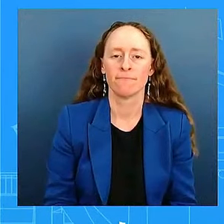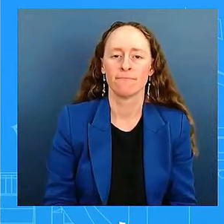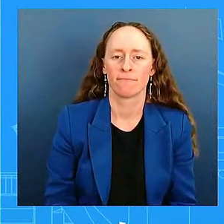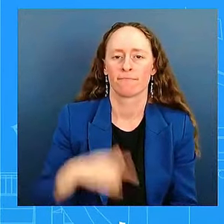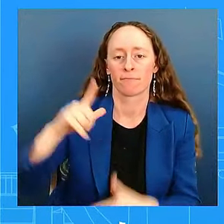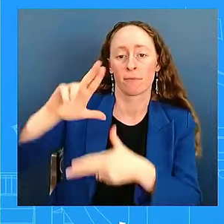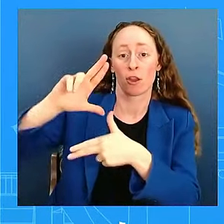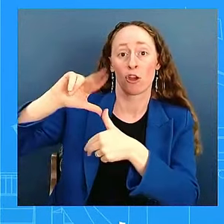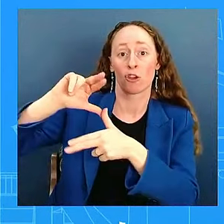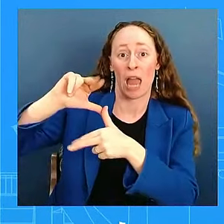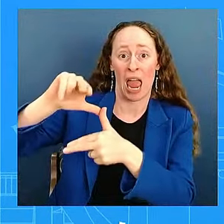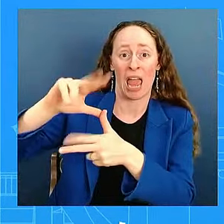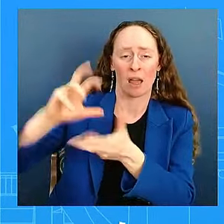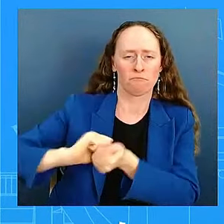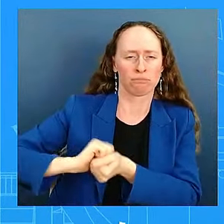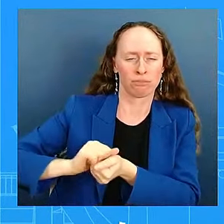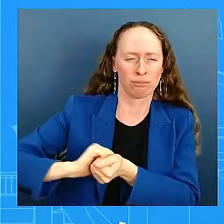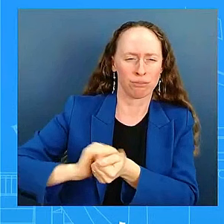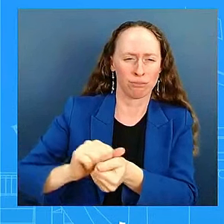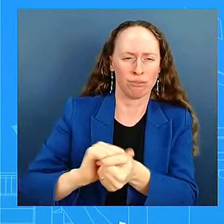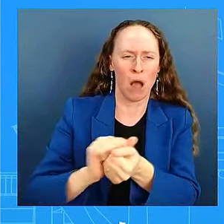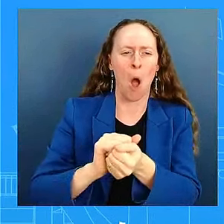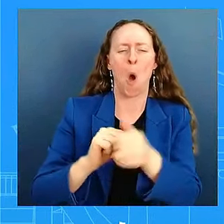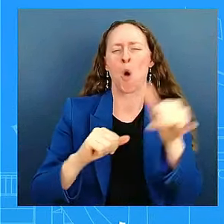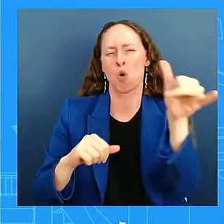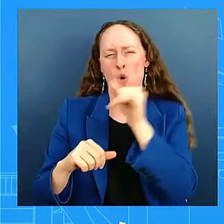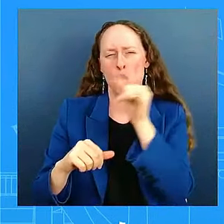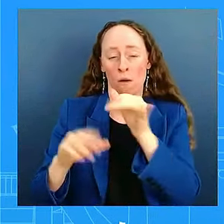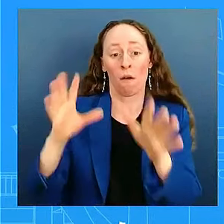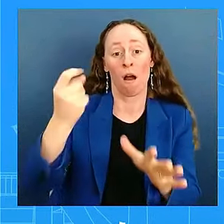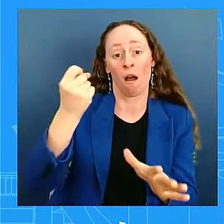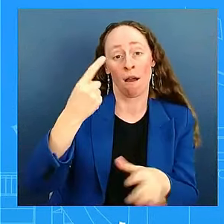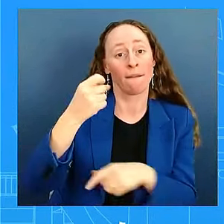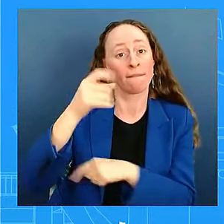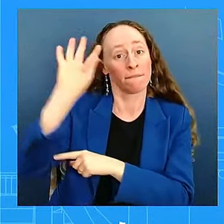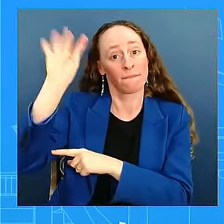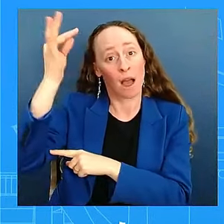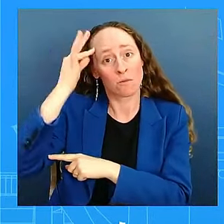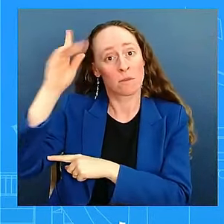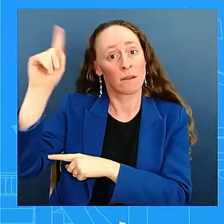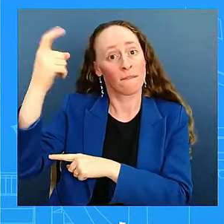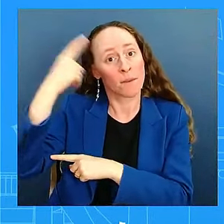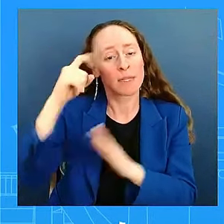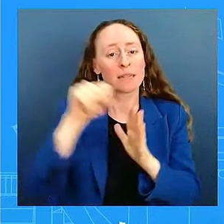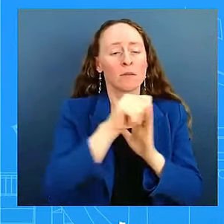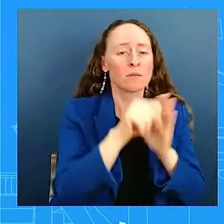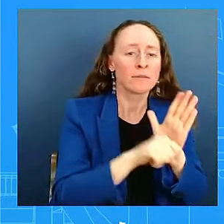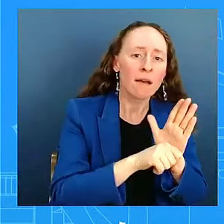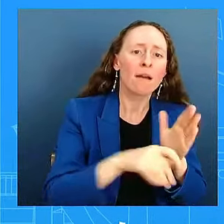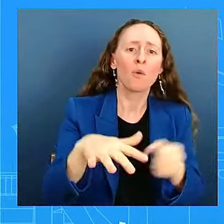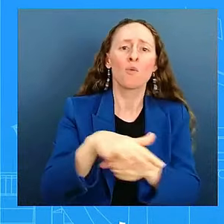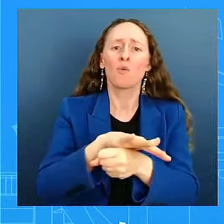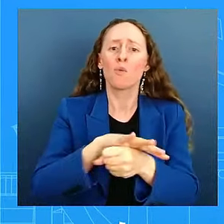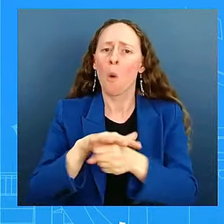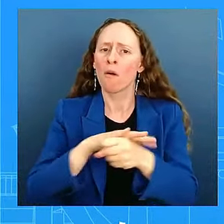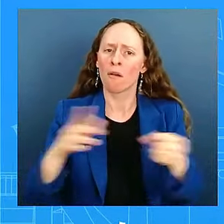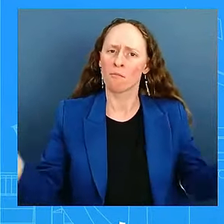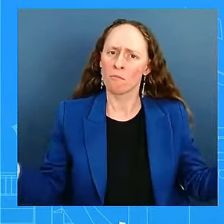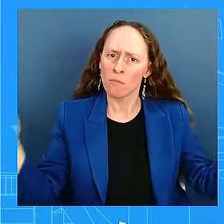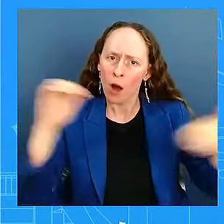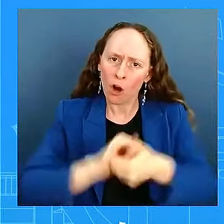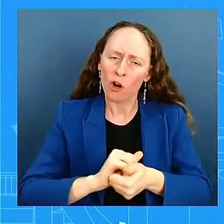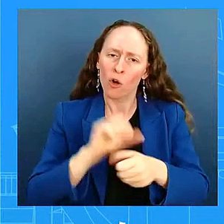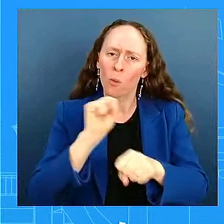the response of federal, state, and local authorities has been extraordinary. We have more than 2,000 federal